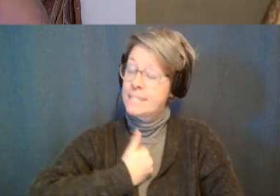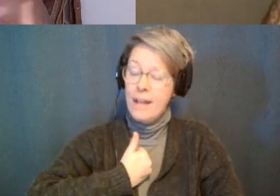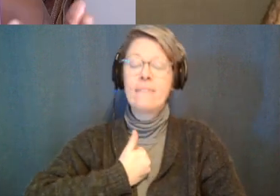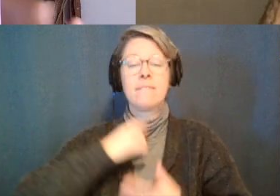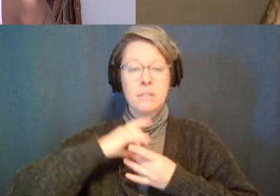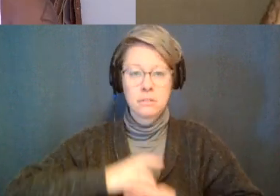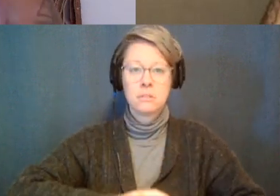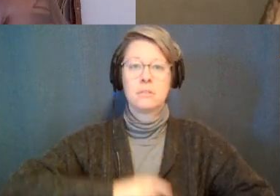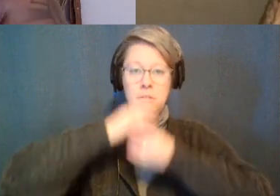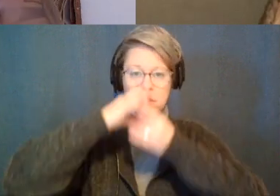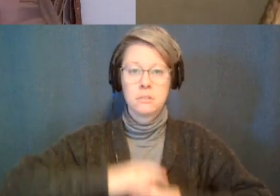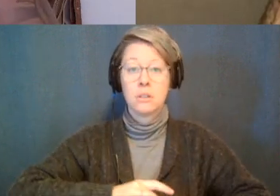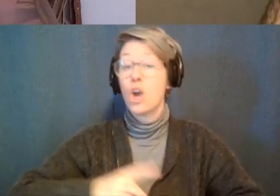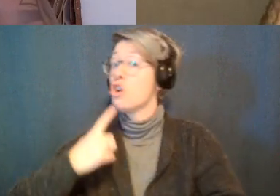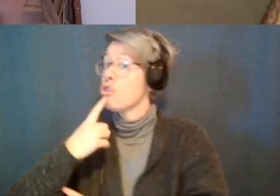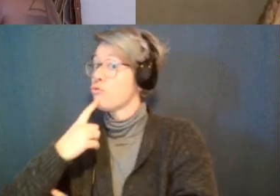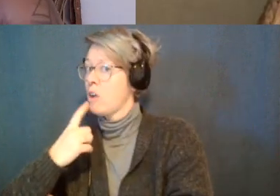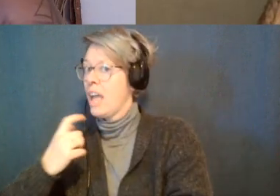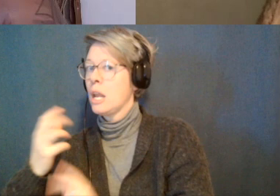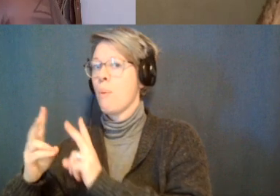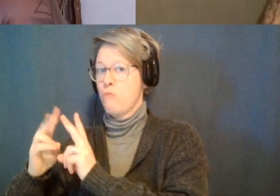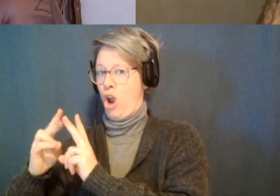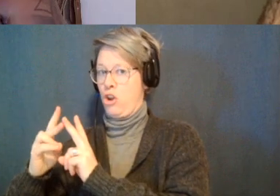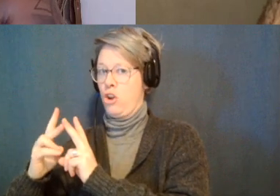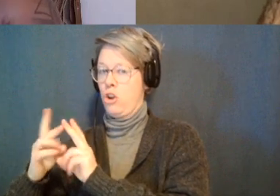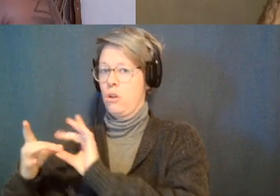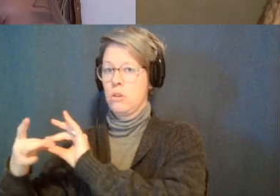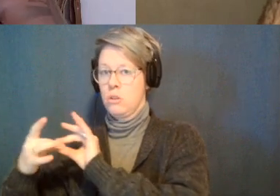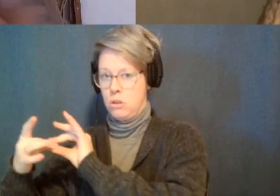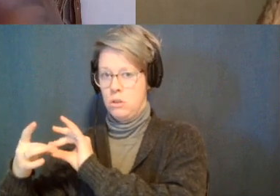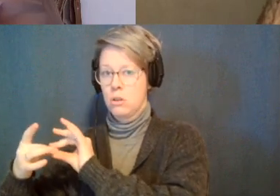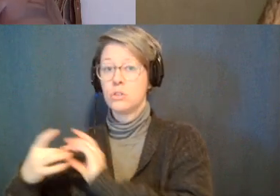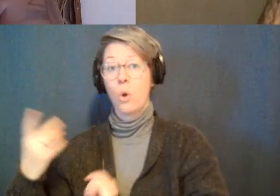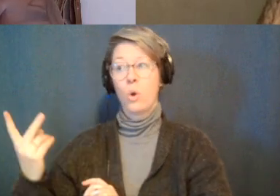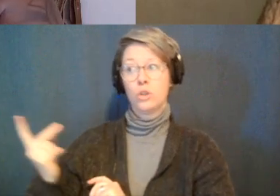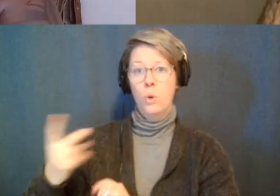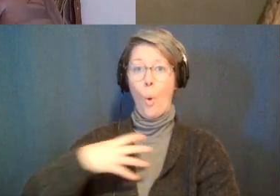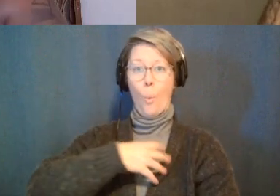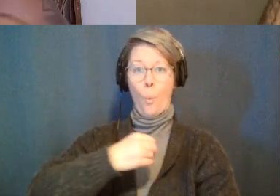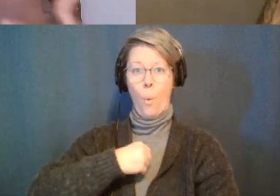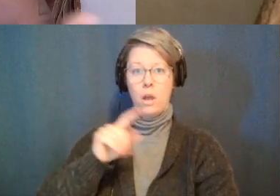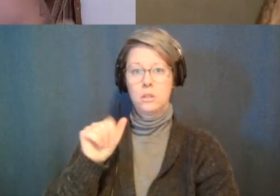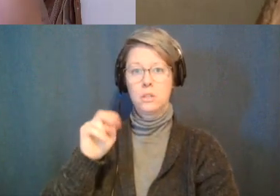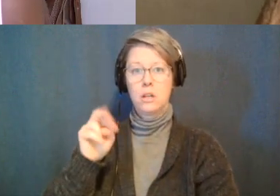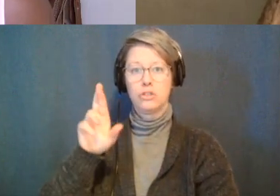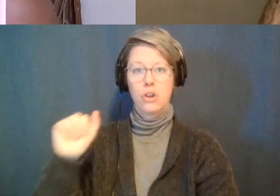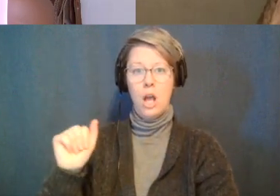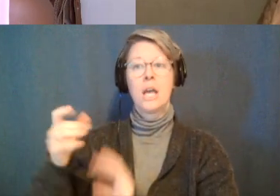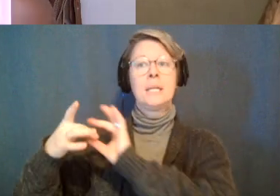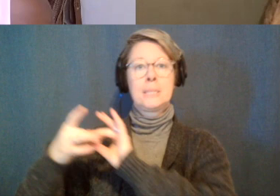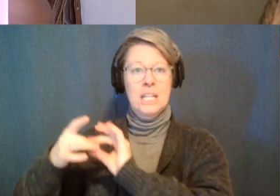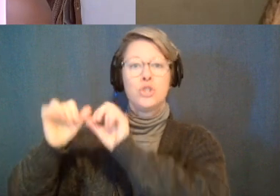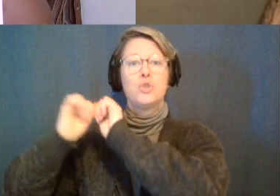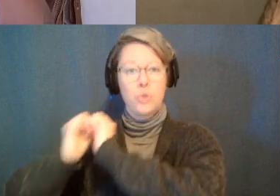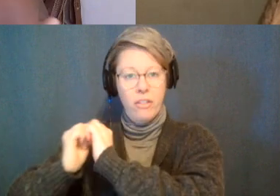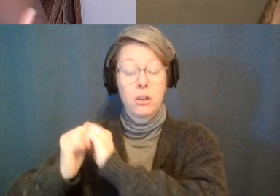myself red tantra is when you're partnered with somebody who are actively in a white tantra practice but they unionize together so in my practice because i'm